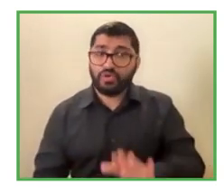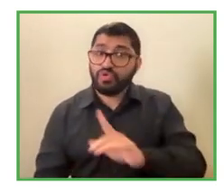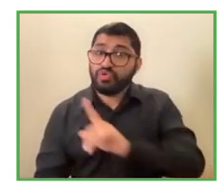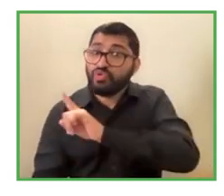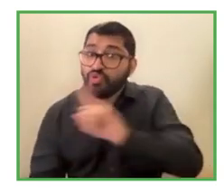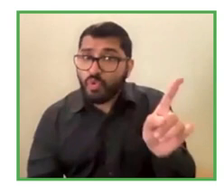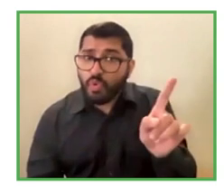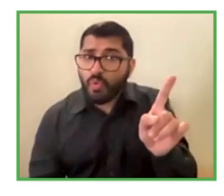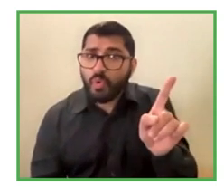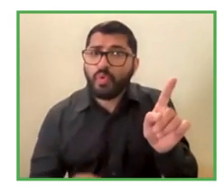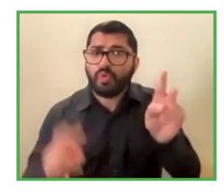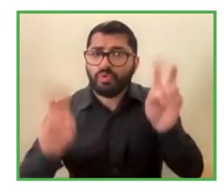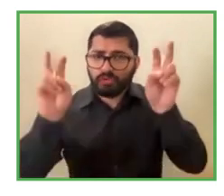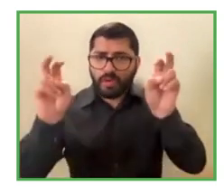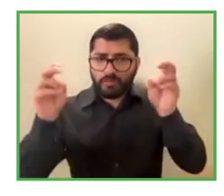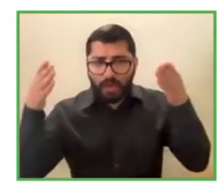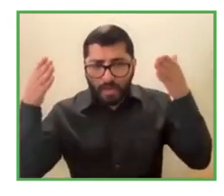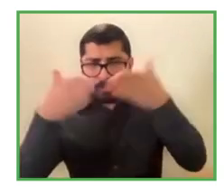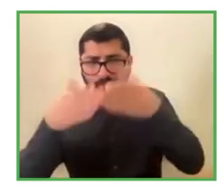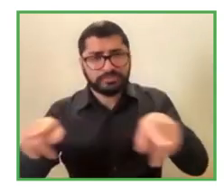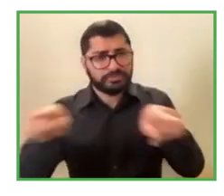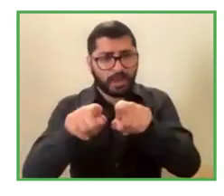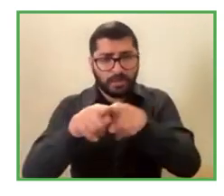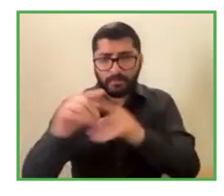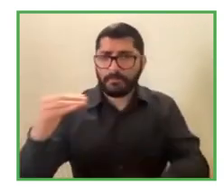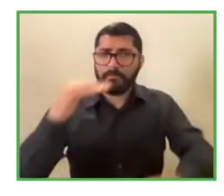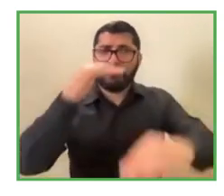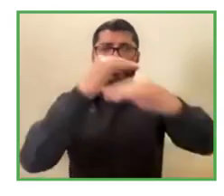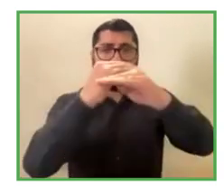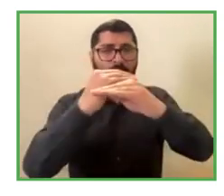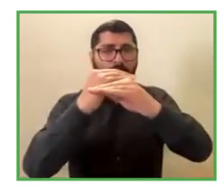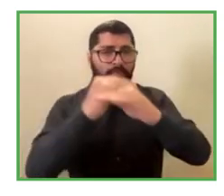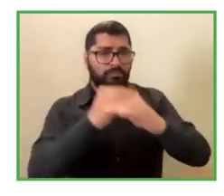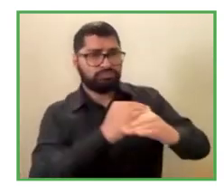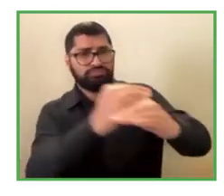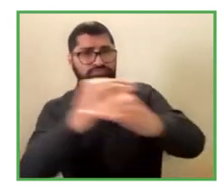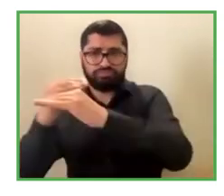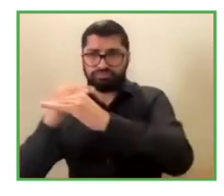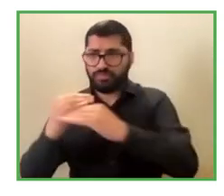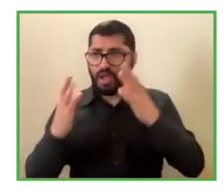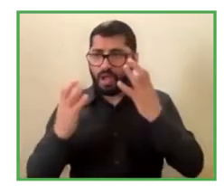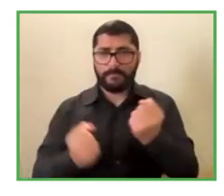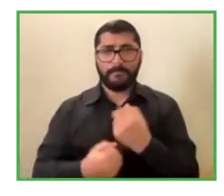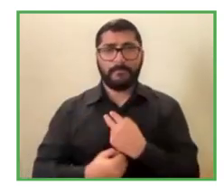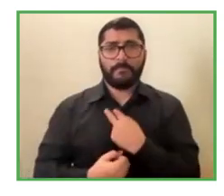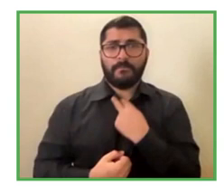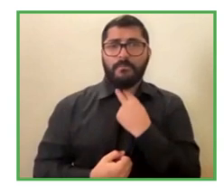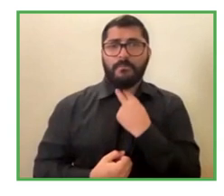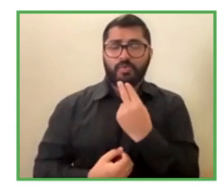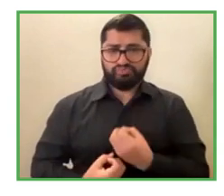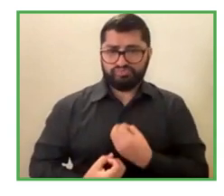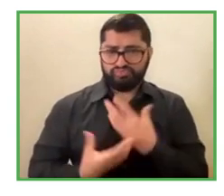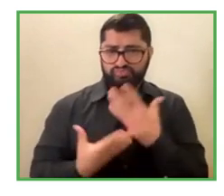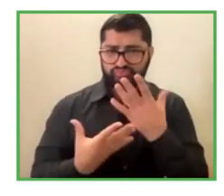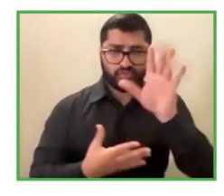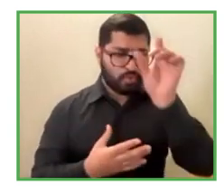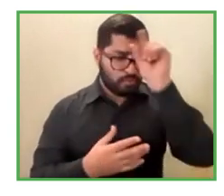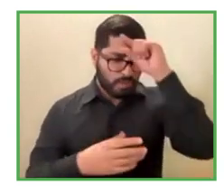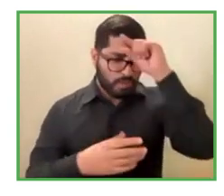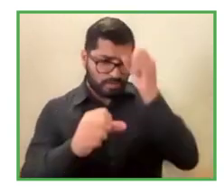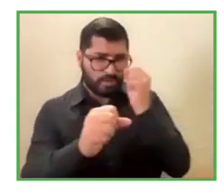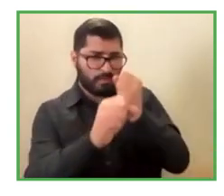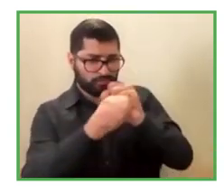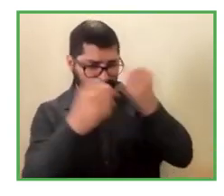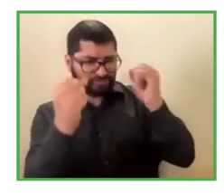a disability. And it also breaks the biases and any misconceptions of people